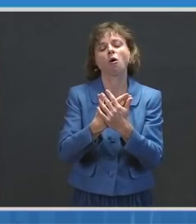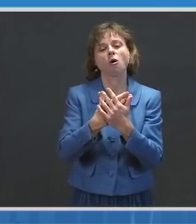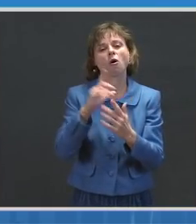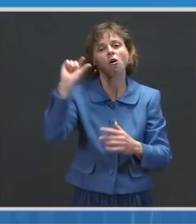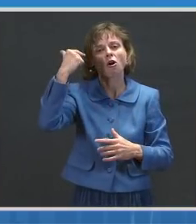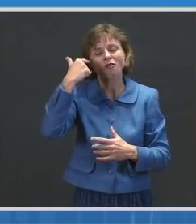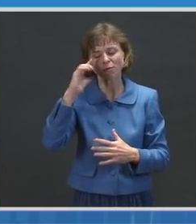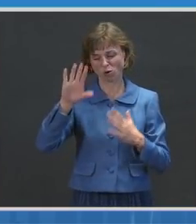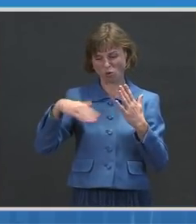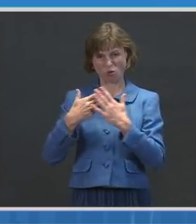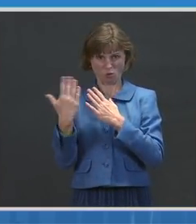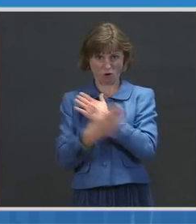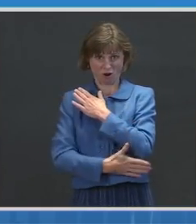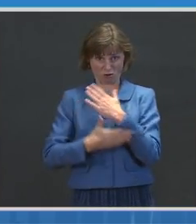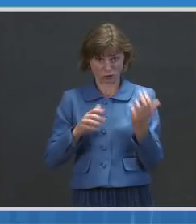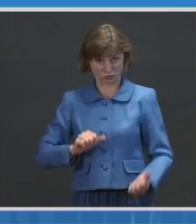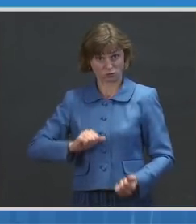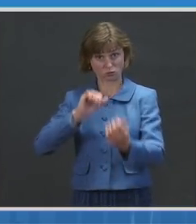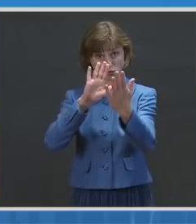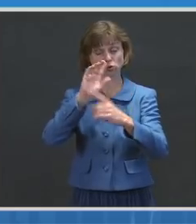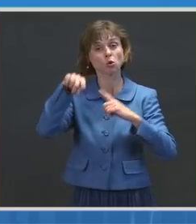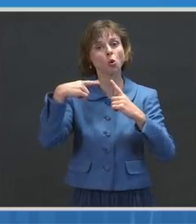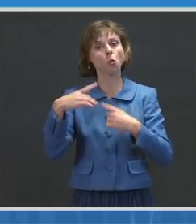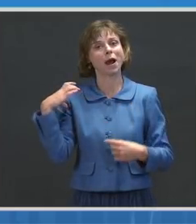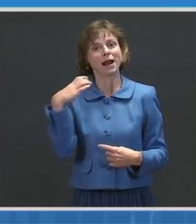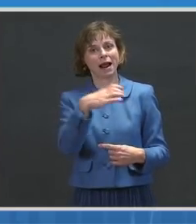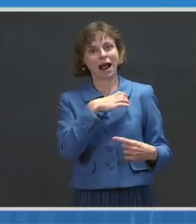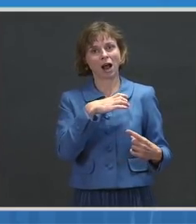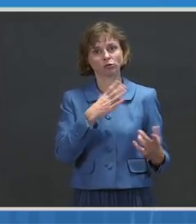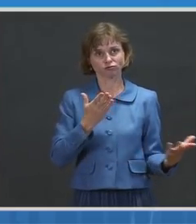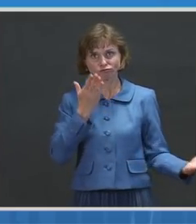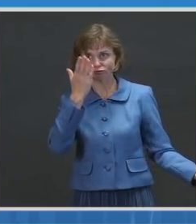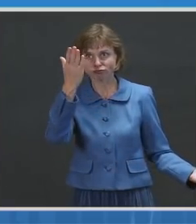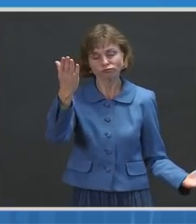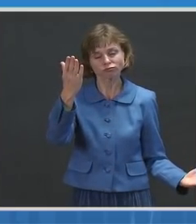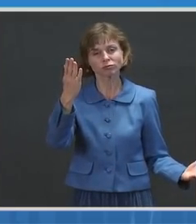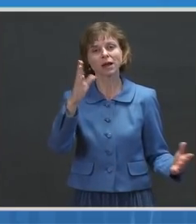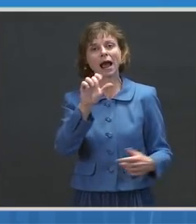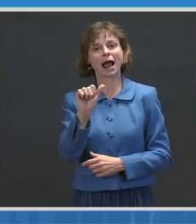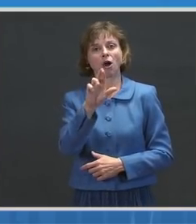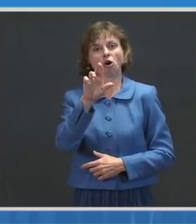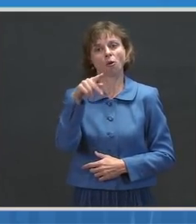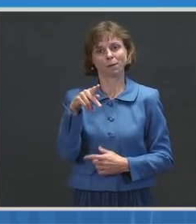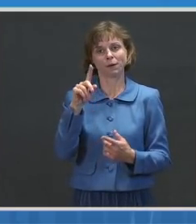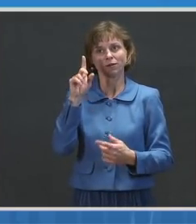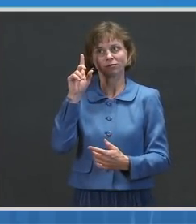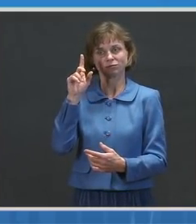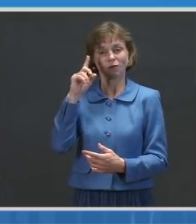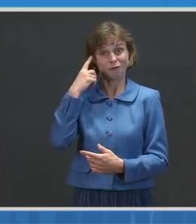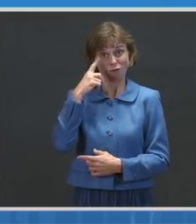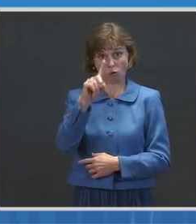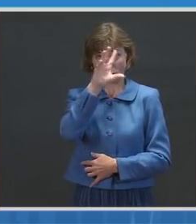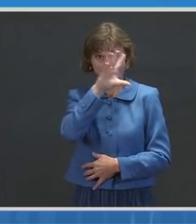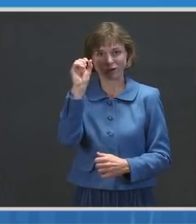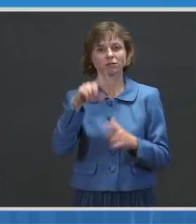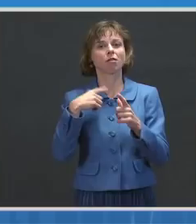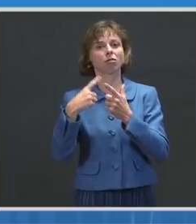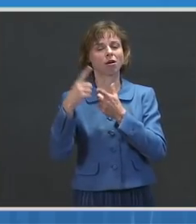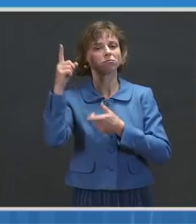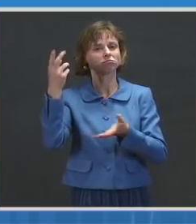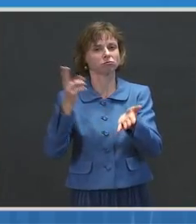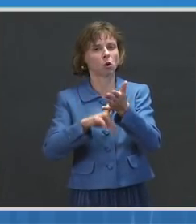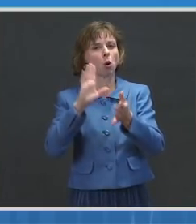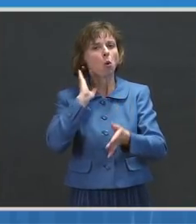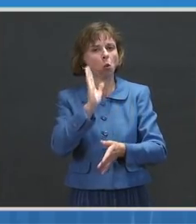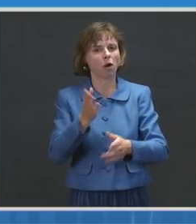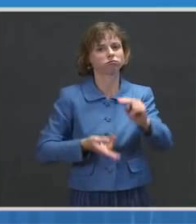soon as the Congress puts the American Rescue Plan on the President's desk, we will be able to further increase this effort. We